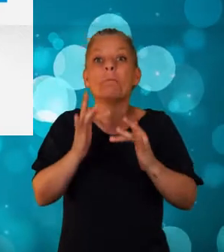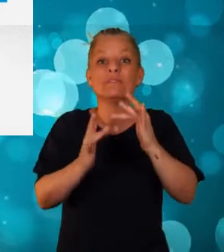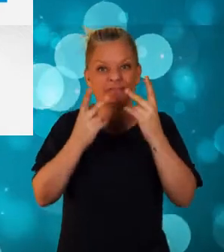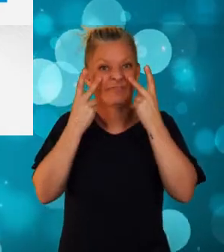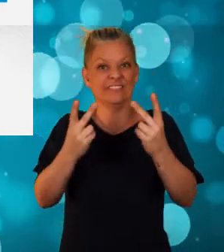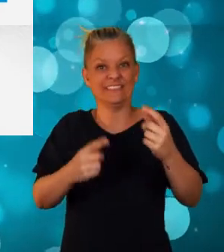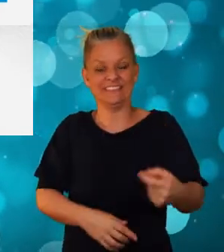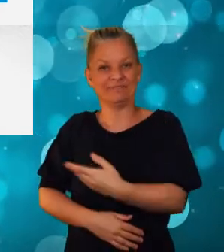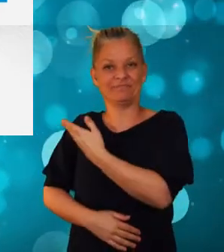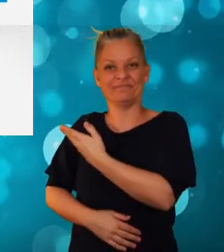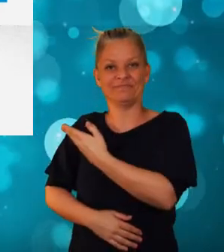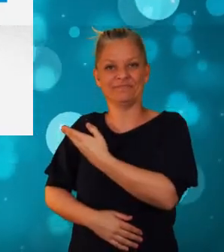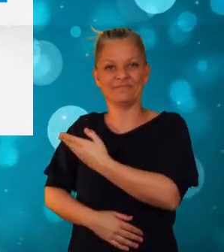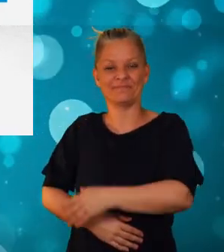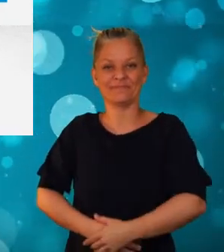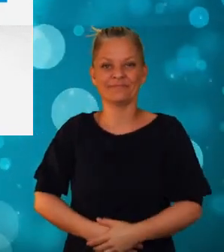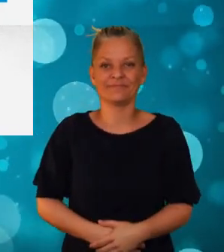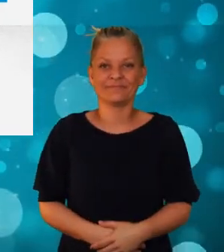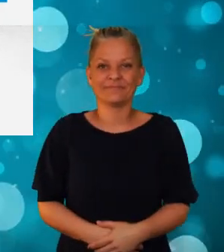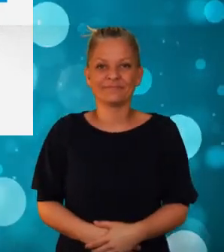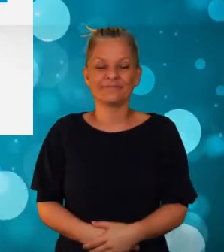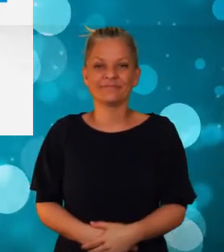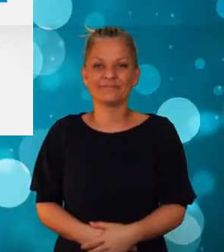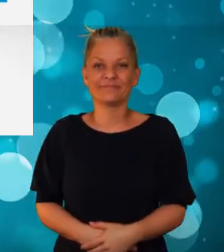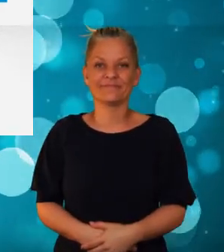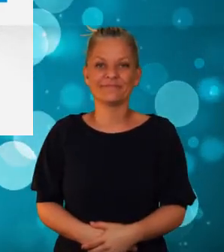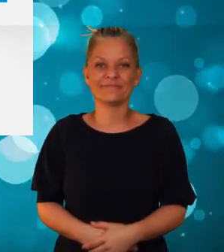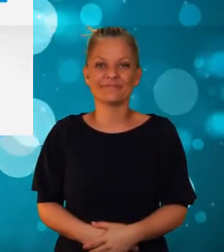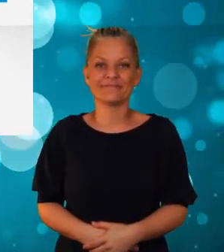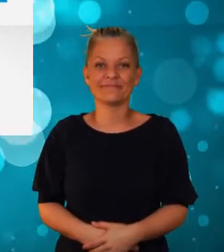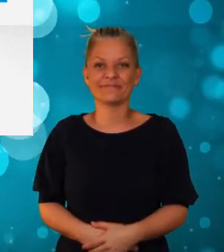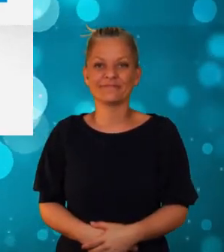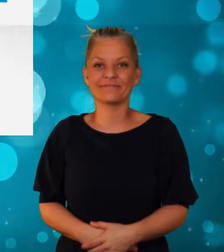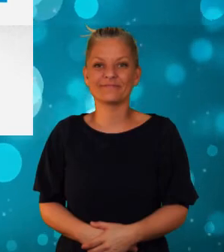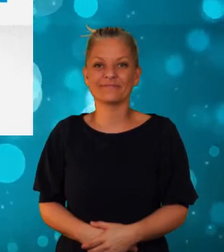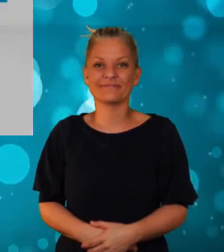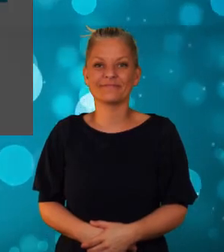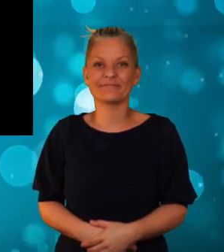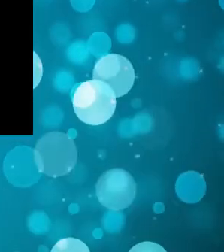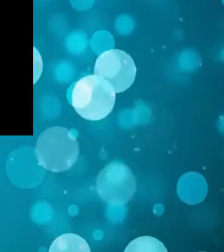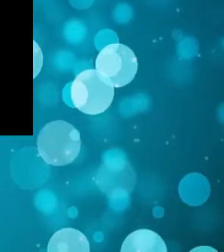more about co-production, visit www.coproductionscotland.org.uk video? Do you like this video? You